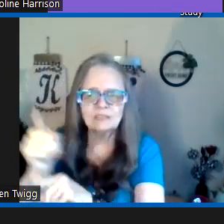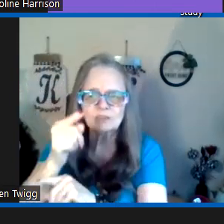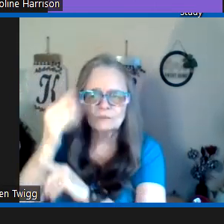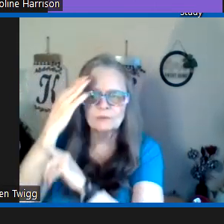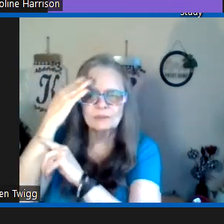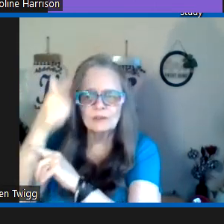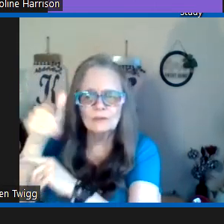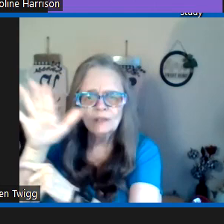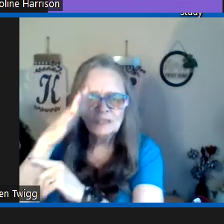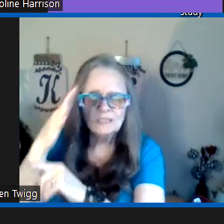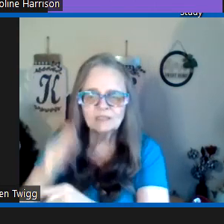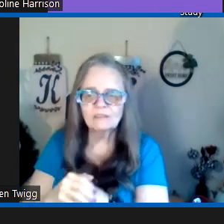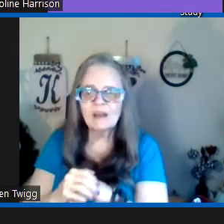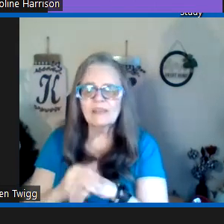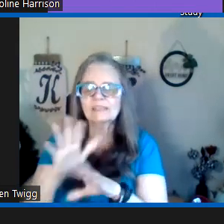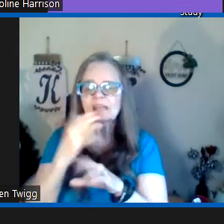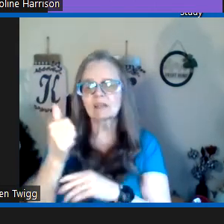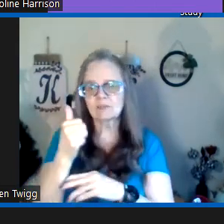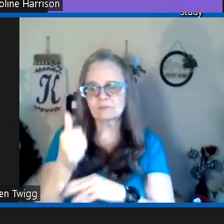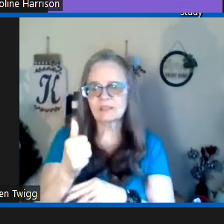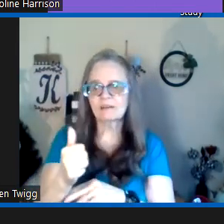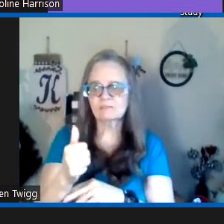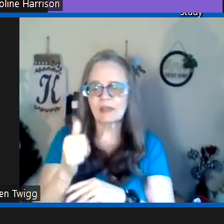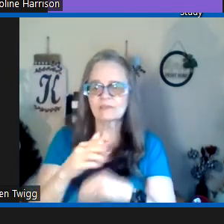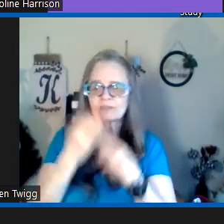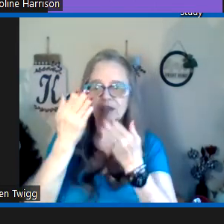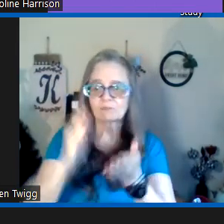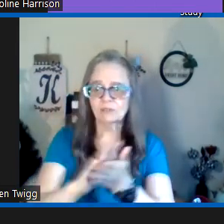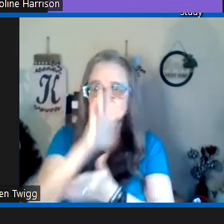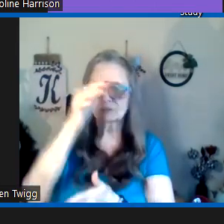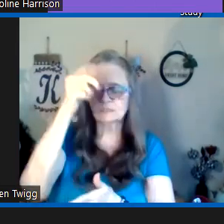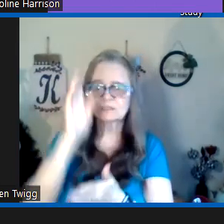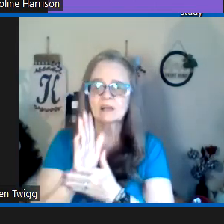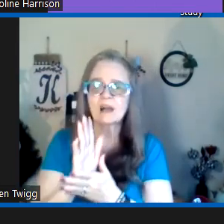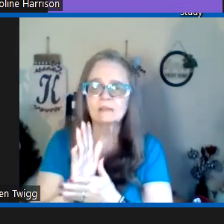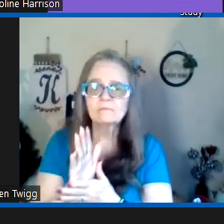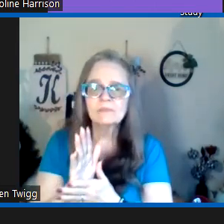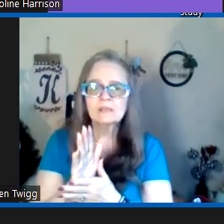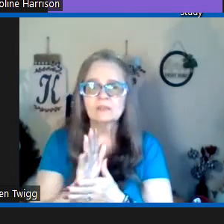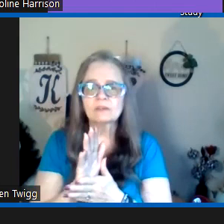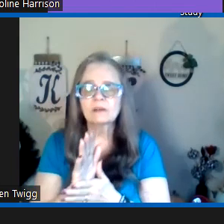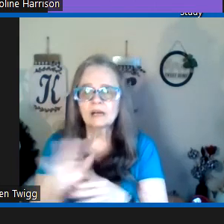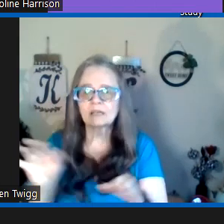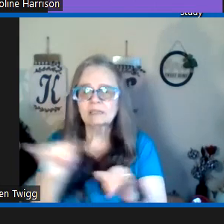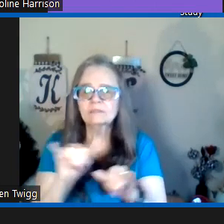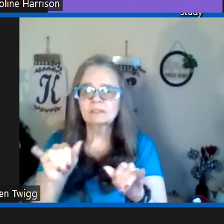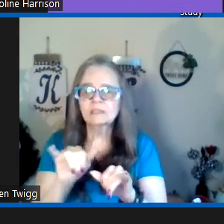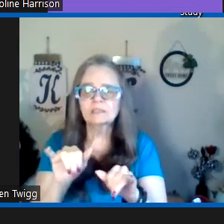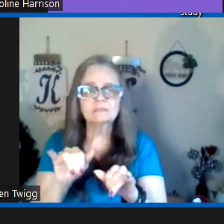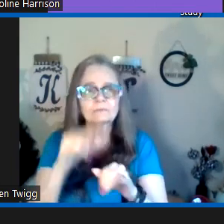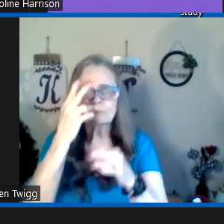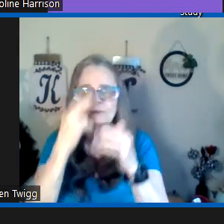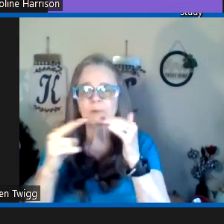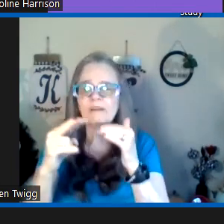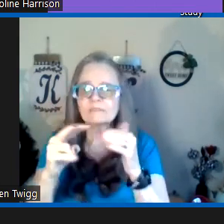happening in you or no you know they take it on themselves rather than giving glory to god so uh even